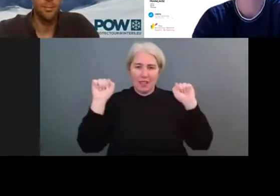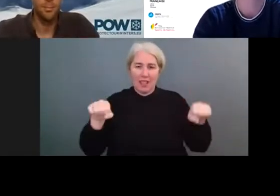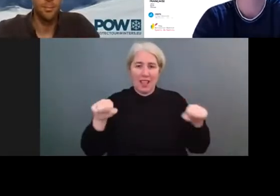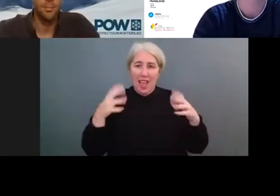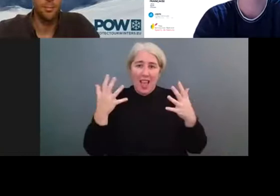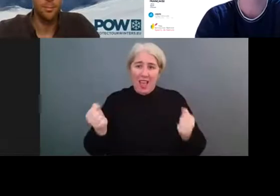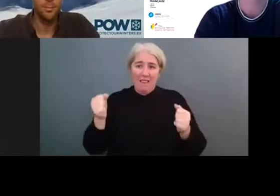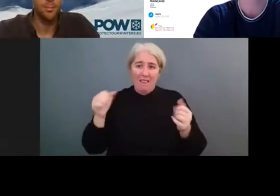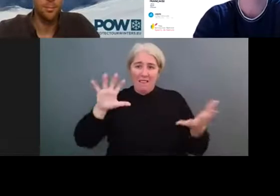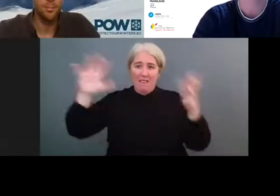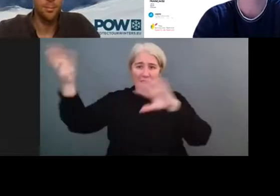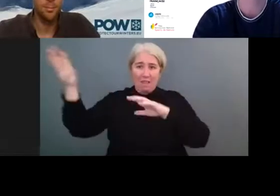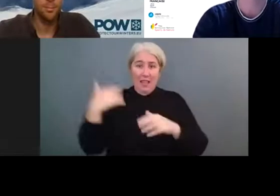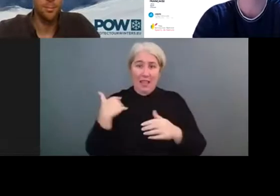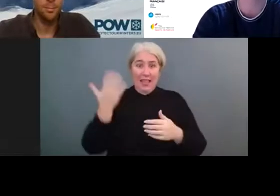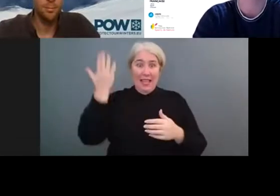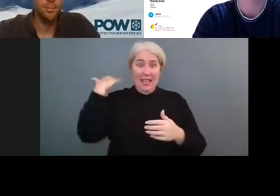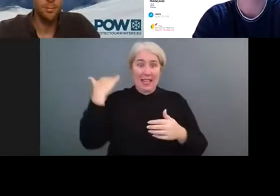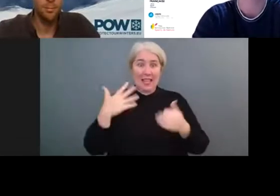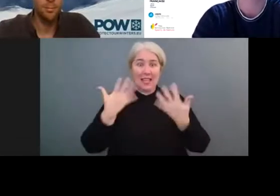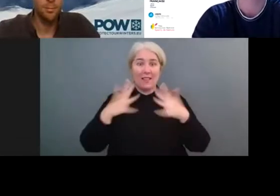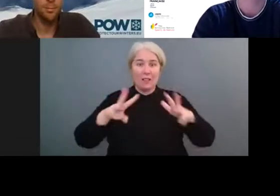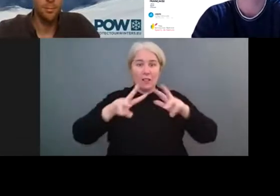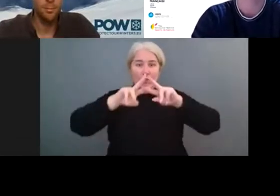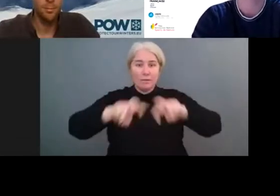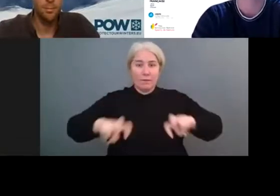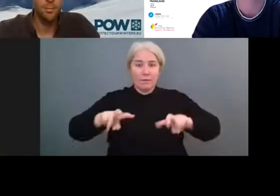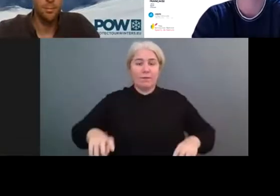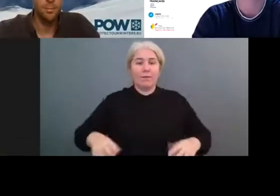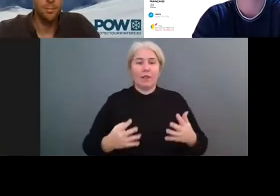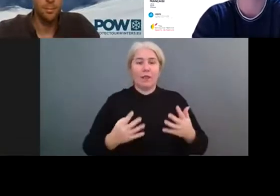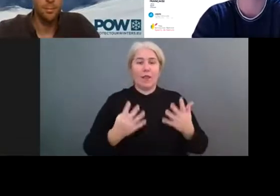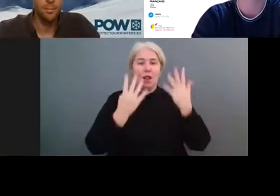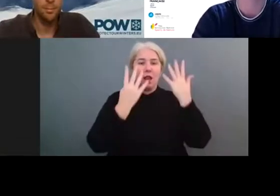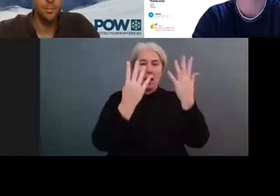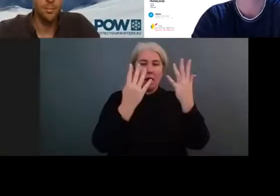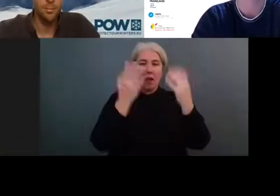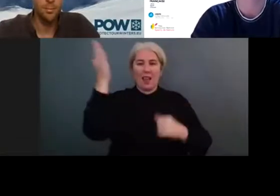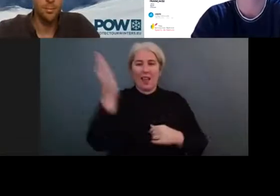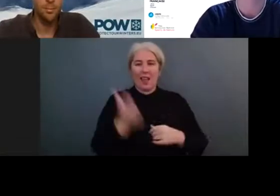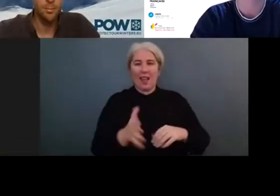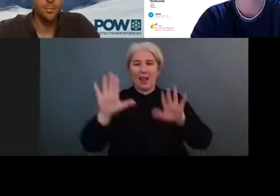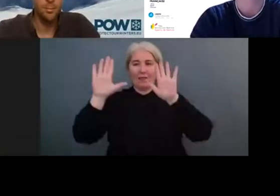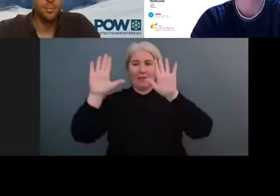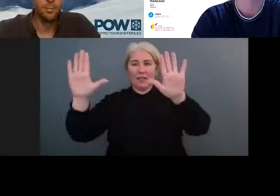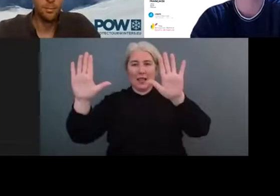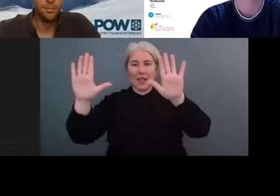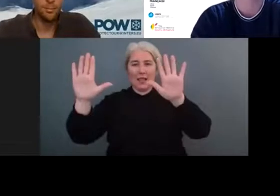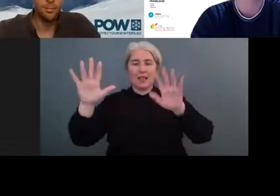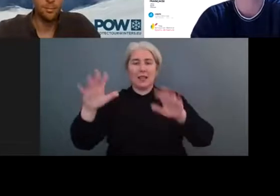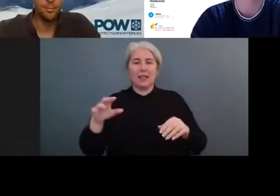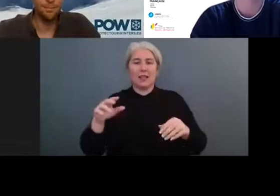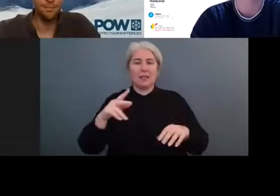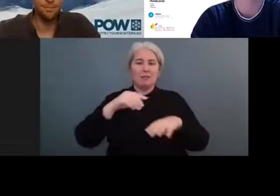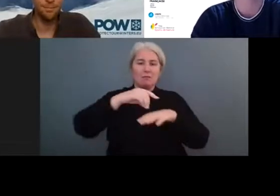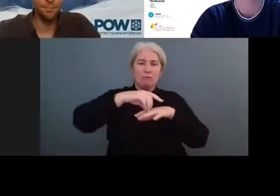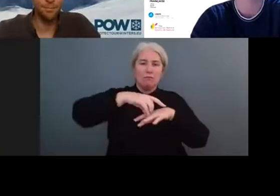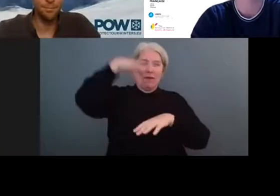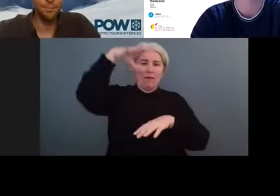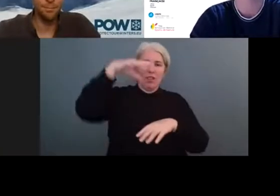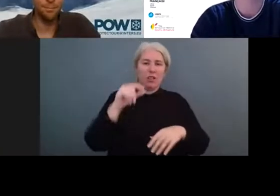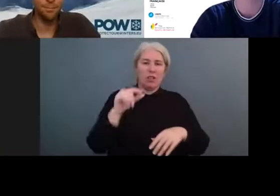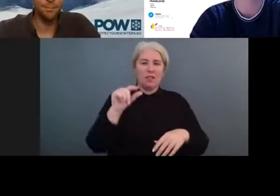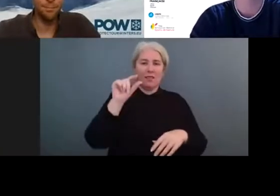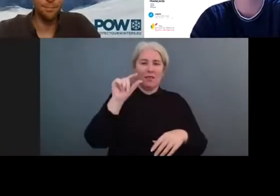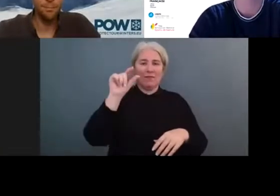recent study has shown that nine of 10 outdoor sports professionals from Italy and France working in the Alps were observing